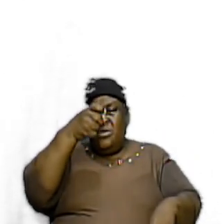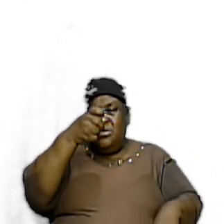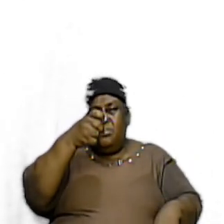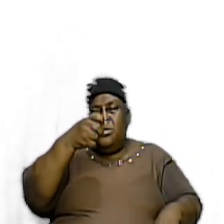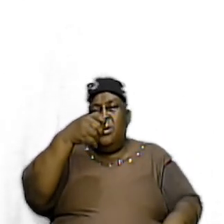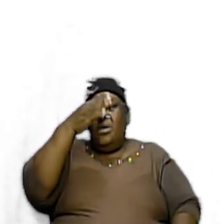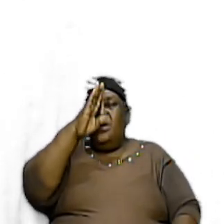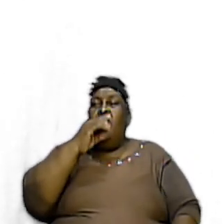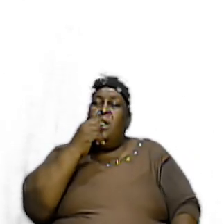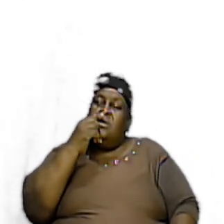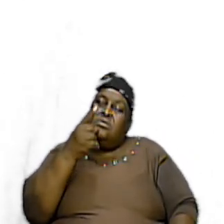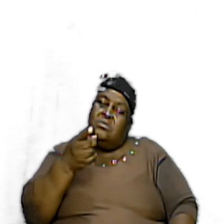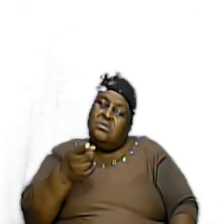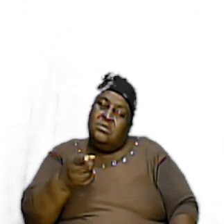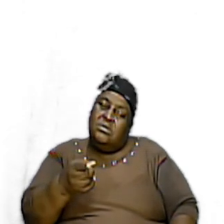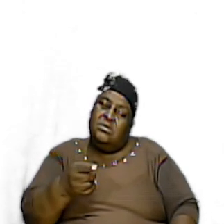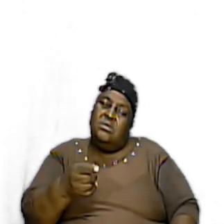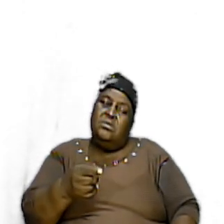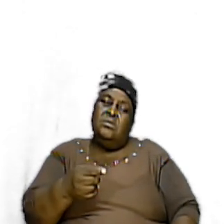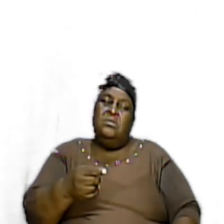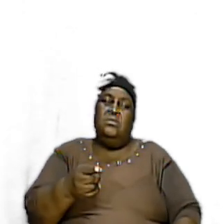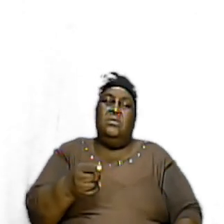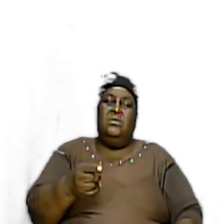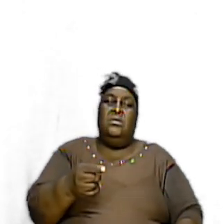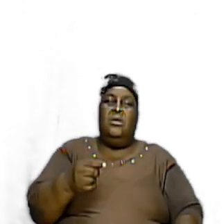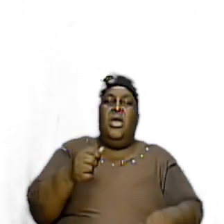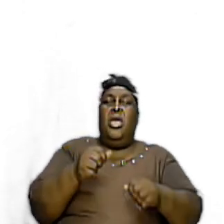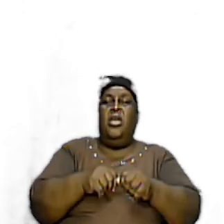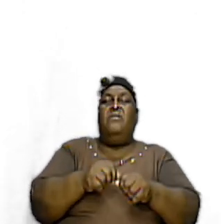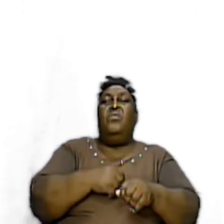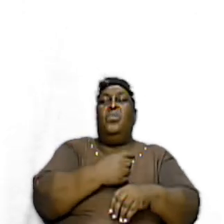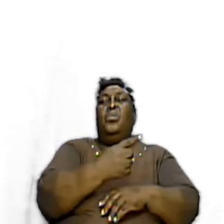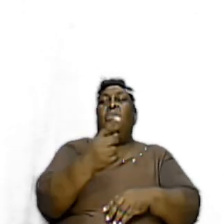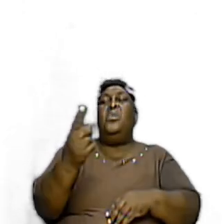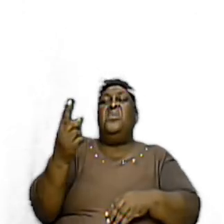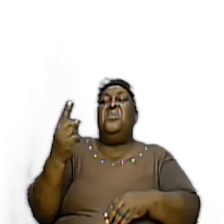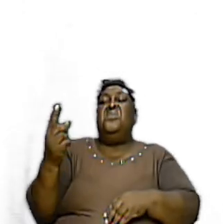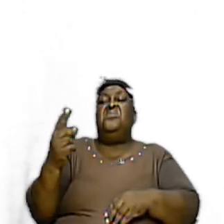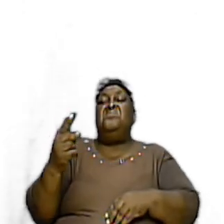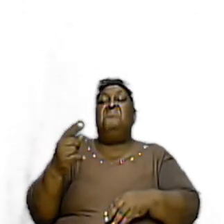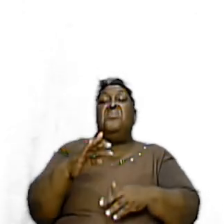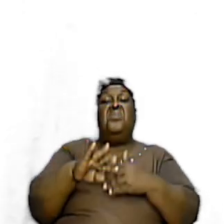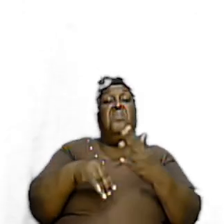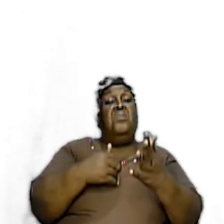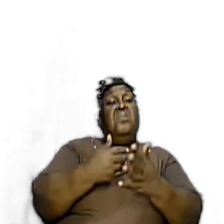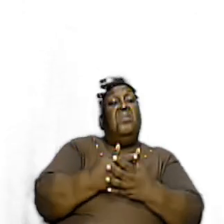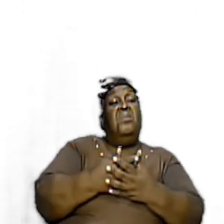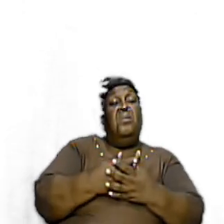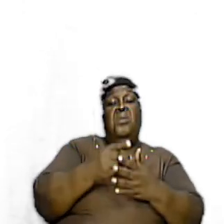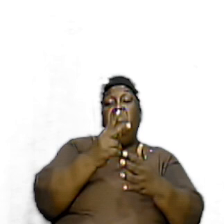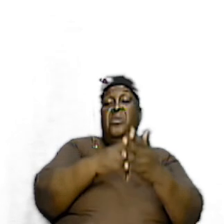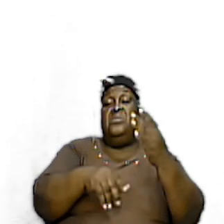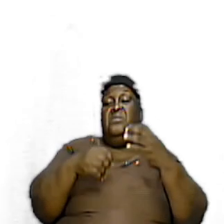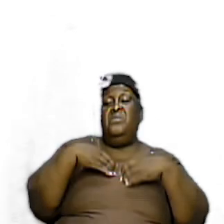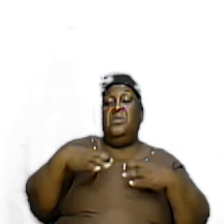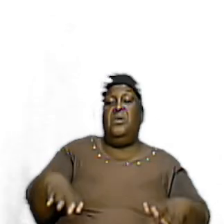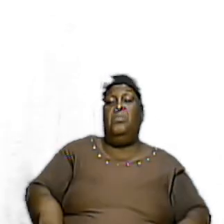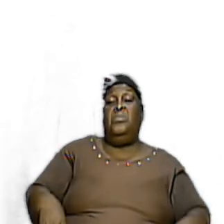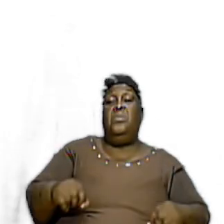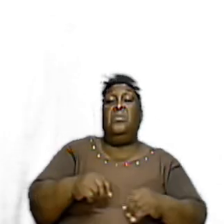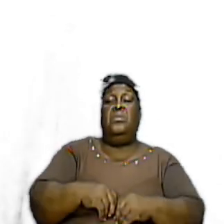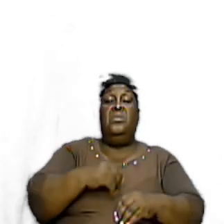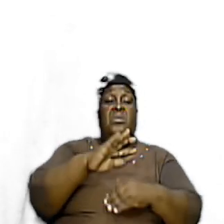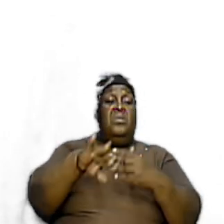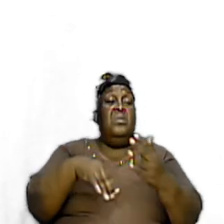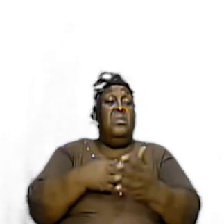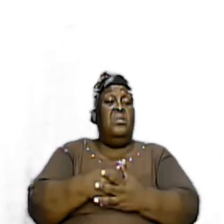God told you You know Everybody Because they were All a part Of the camp So All that